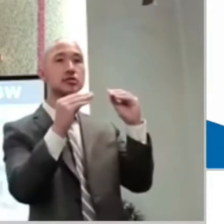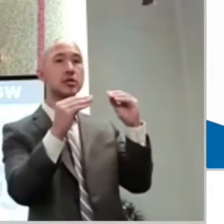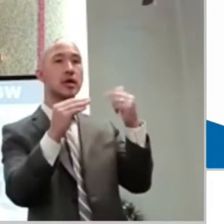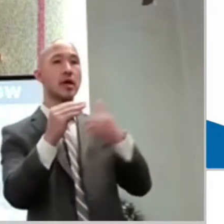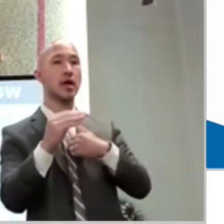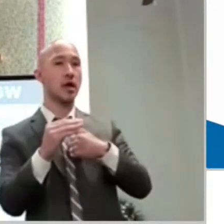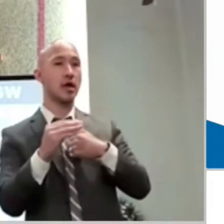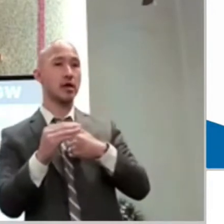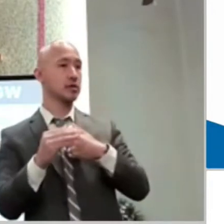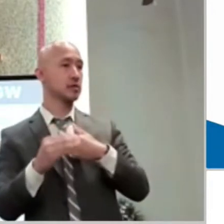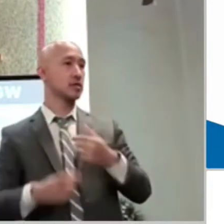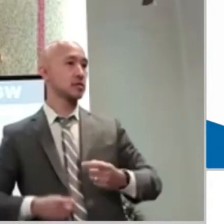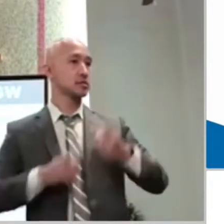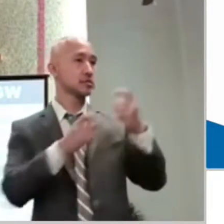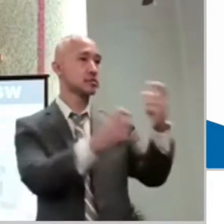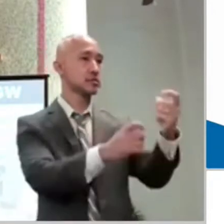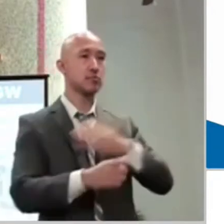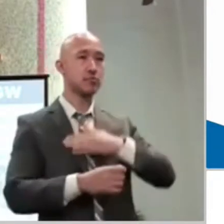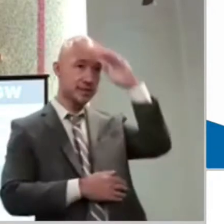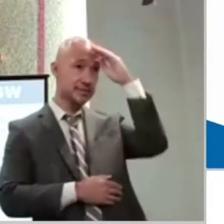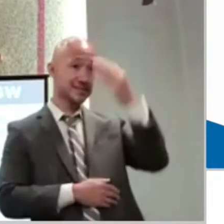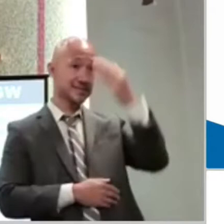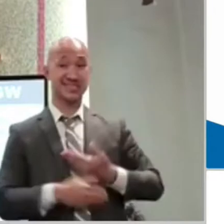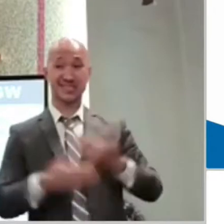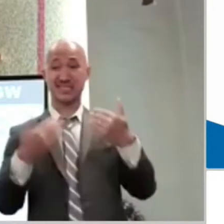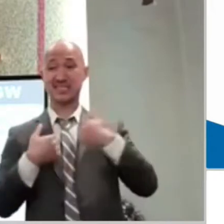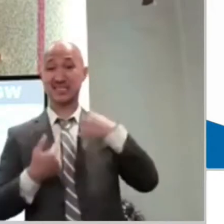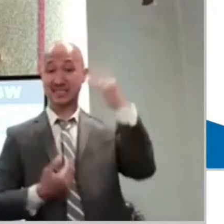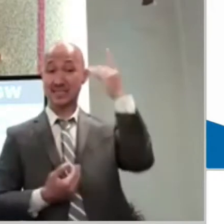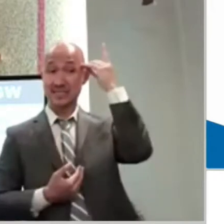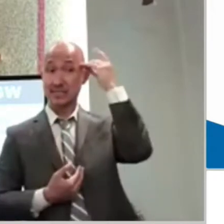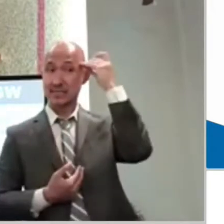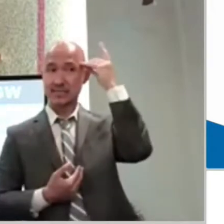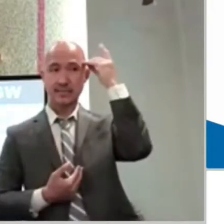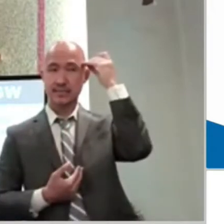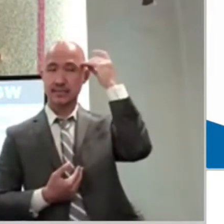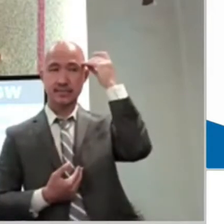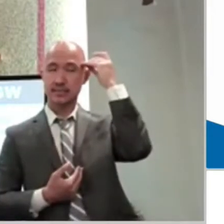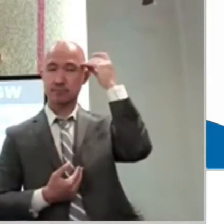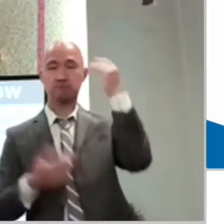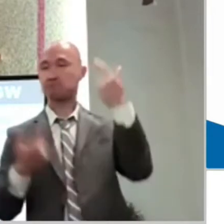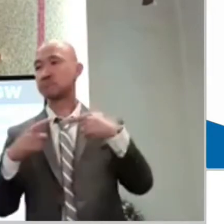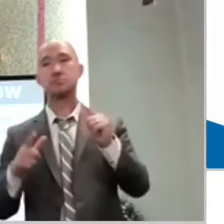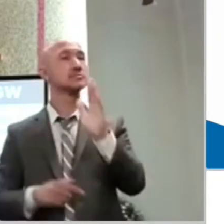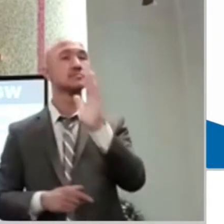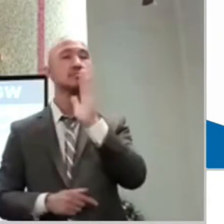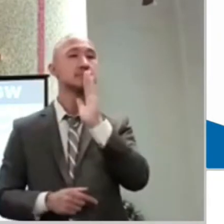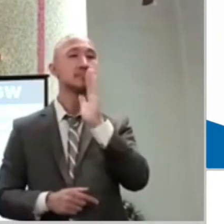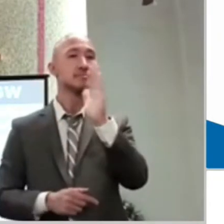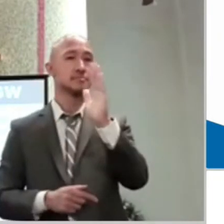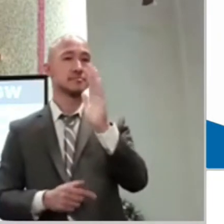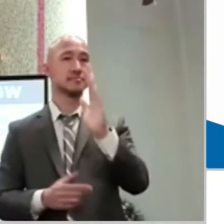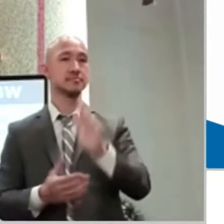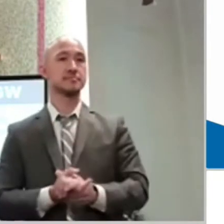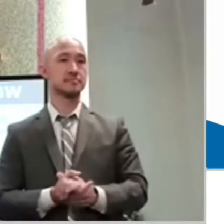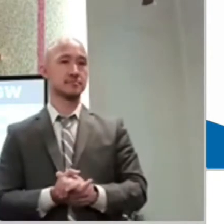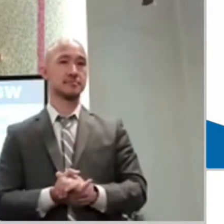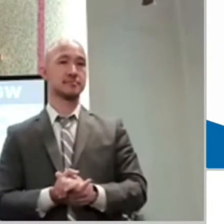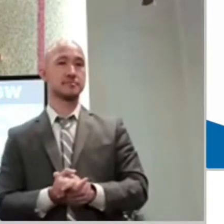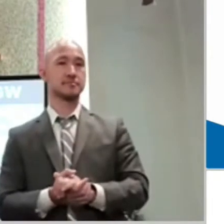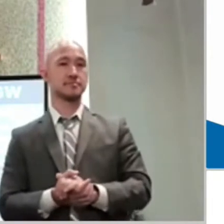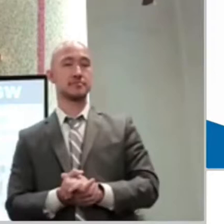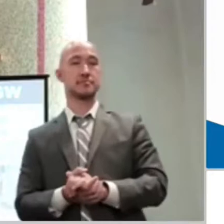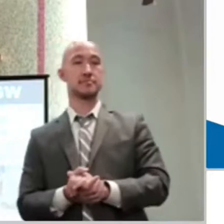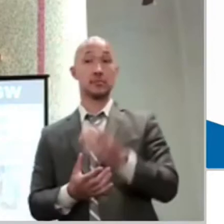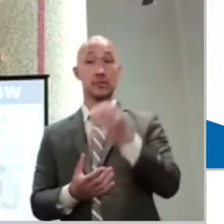son. He is possessed by a spirit that won't let him talk. The father of the victim speaks